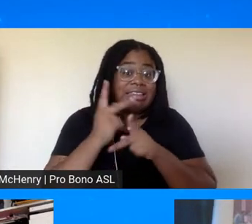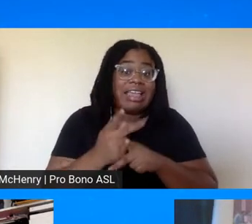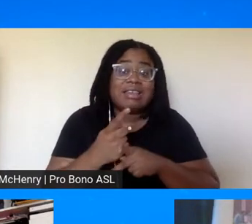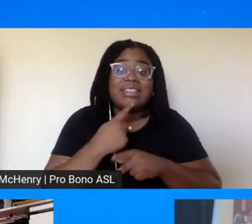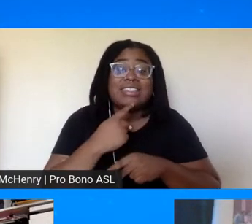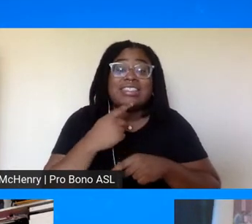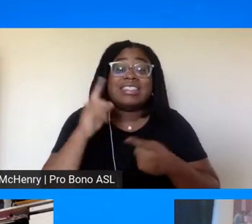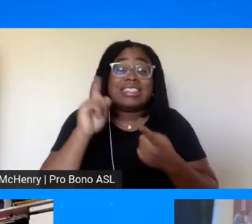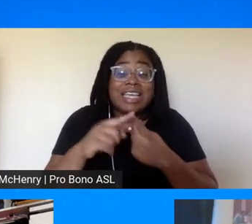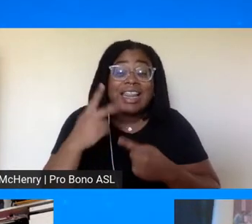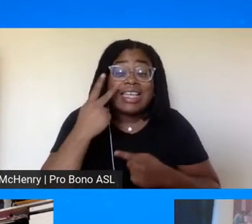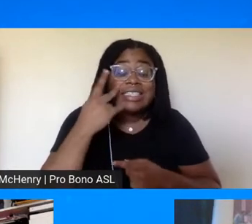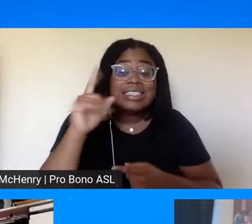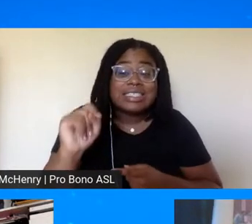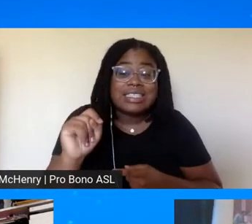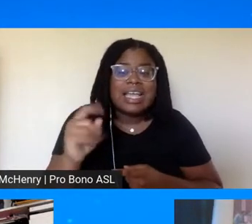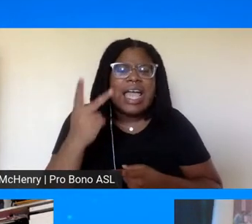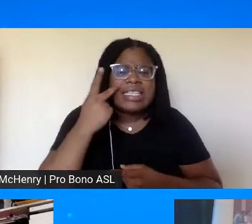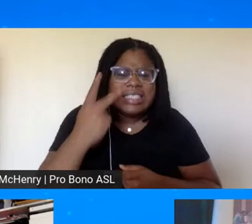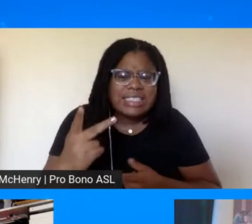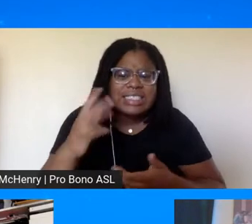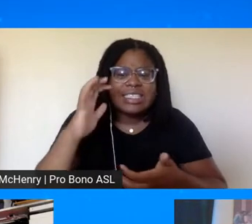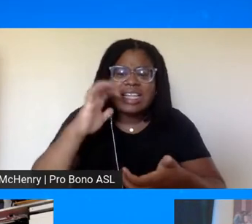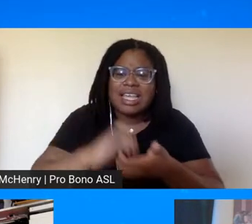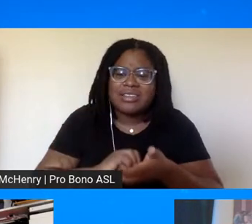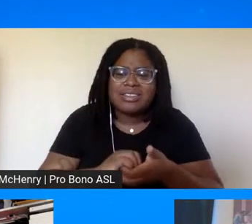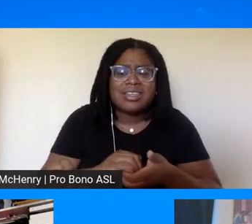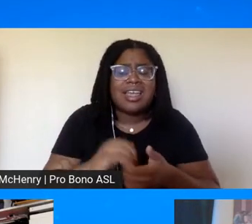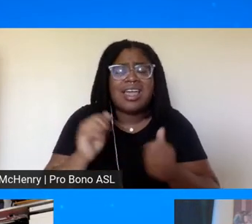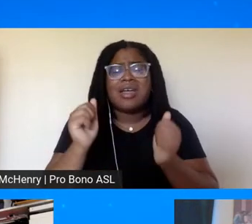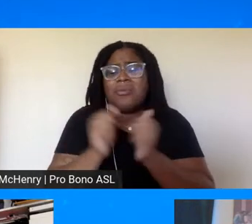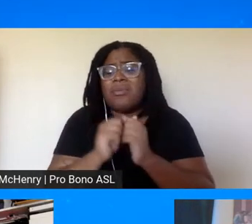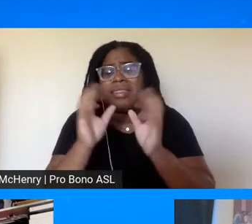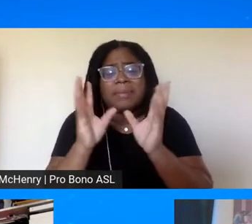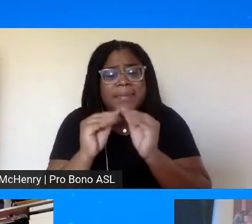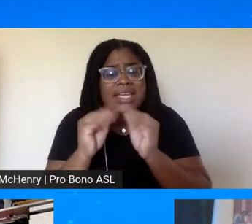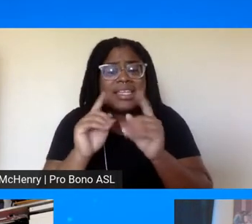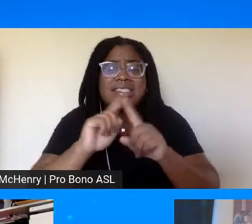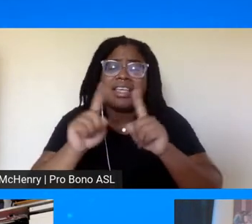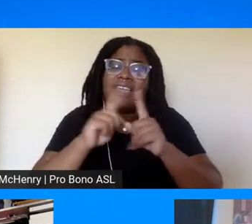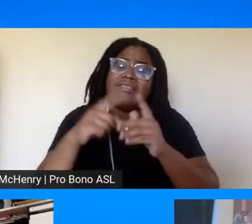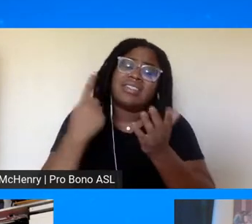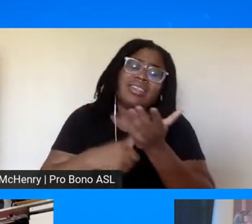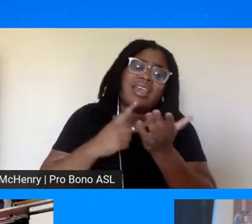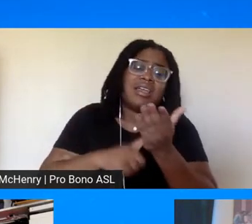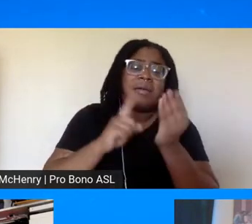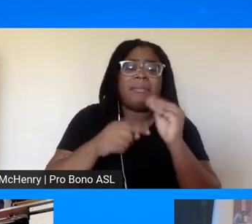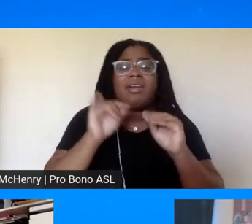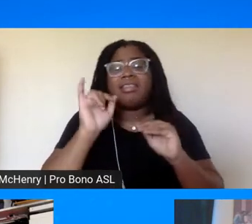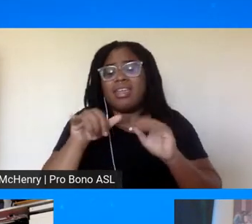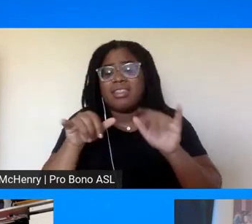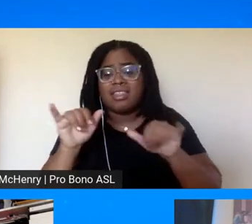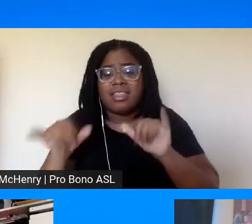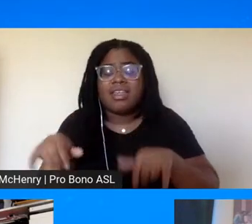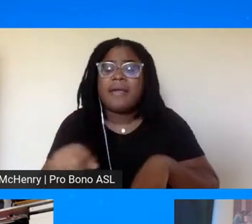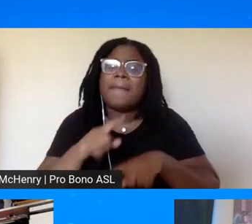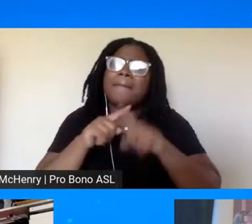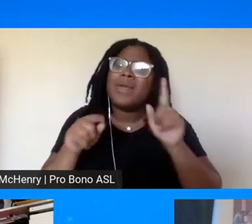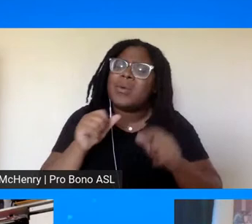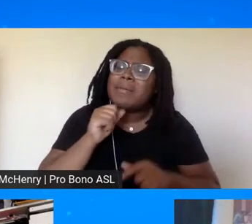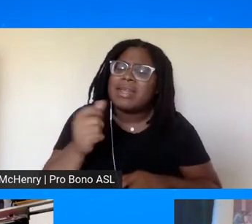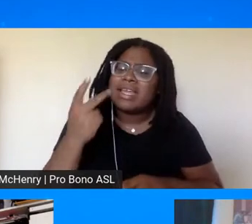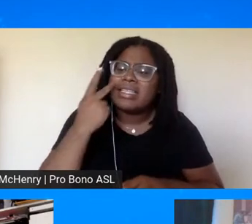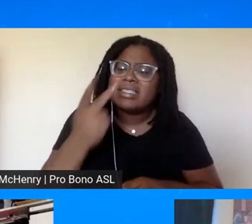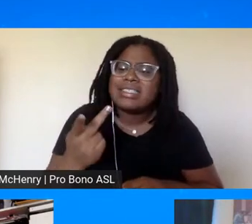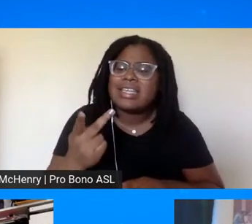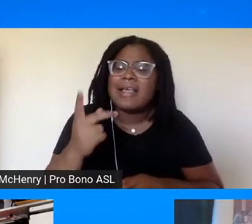I see it, I see collaboration. I'm in meetings where people are talking about what they're doing in this corner and that corner and that corner. What I'm not seeing is